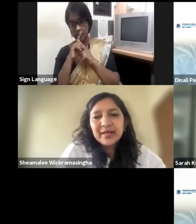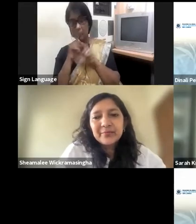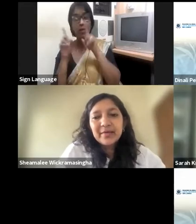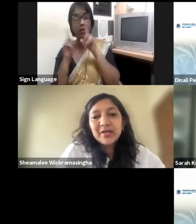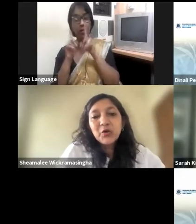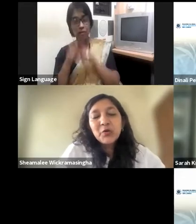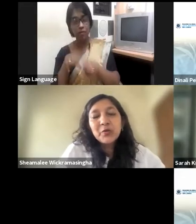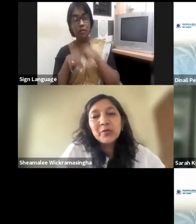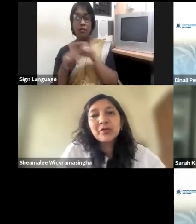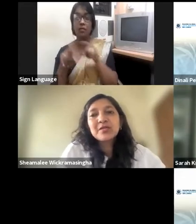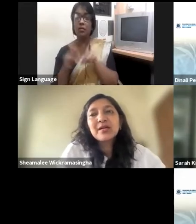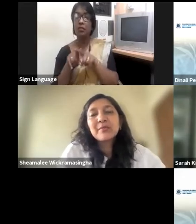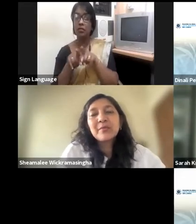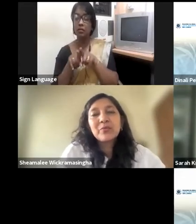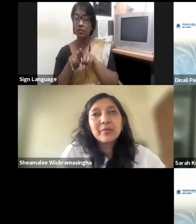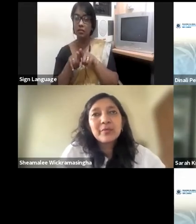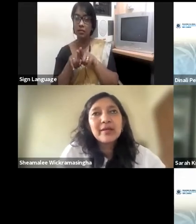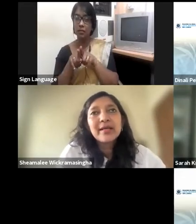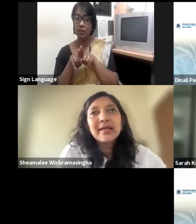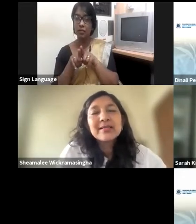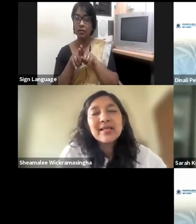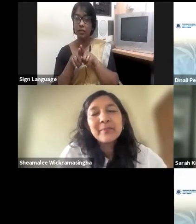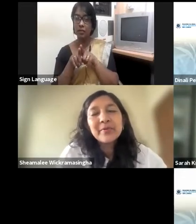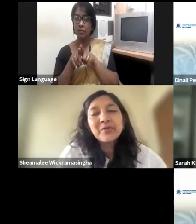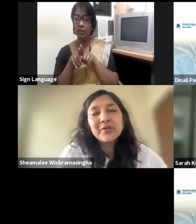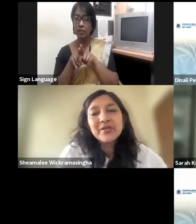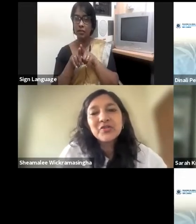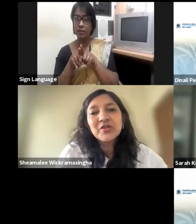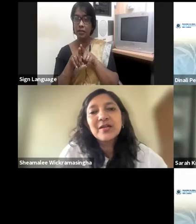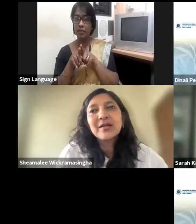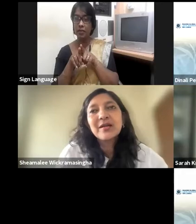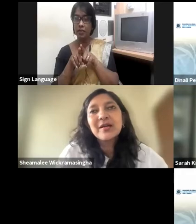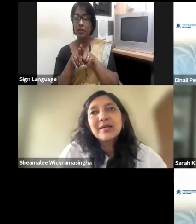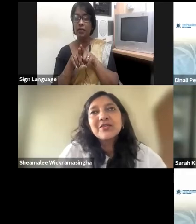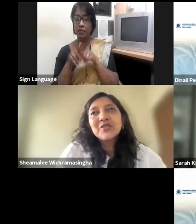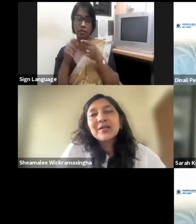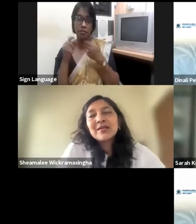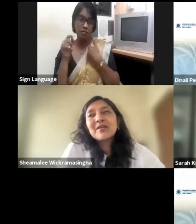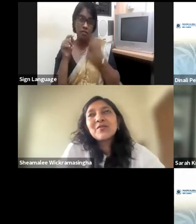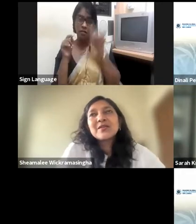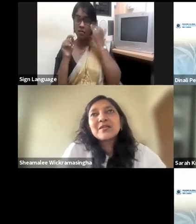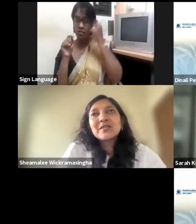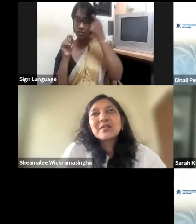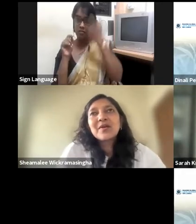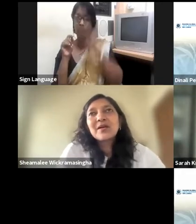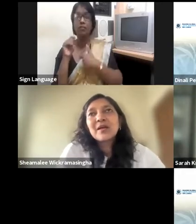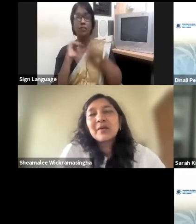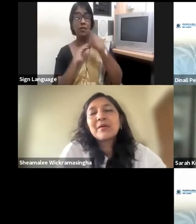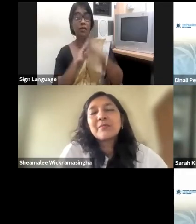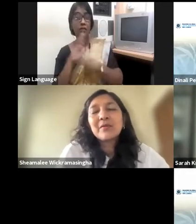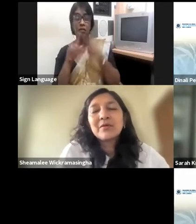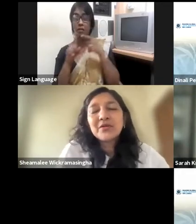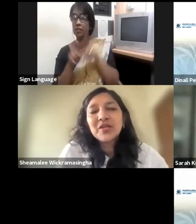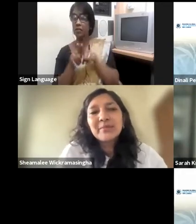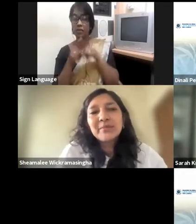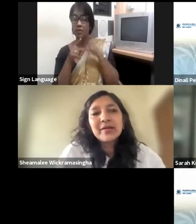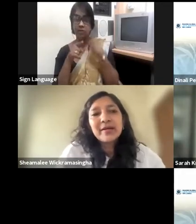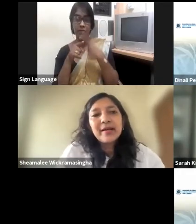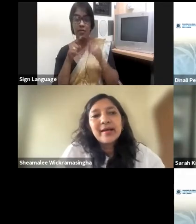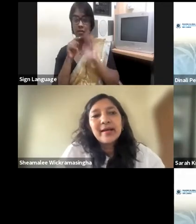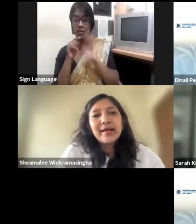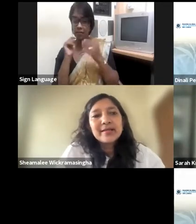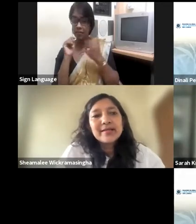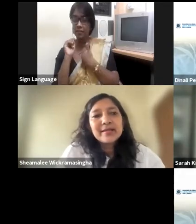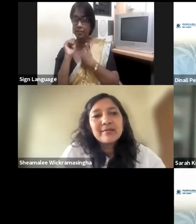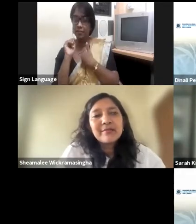where I know because I'm a woman, this has happened not only in Sri Lanka, in Sri Lanka there was an instance where I'm on a chamber